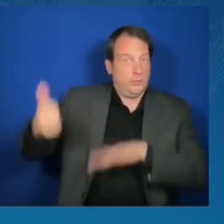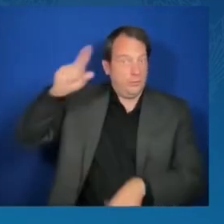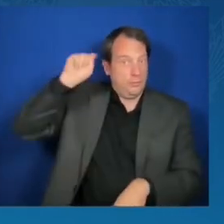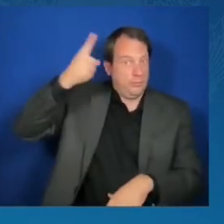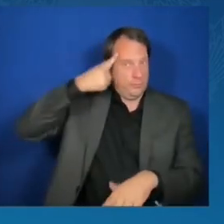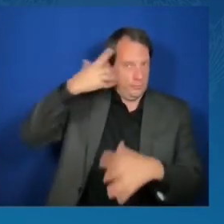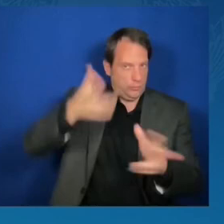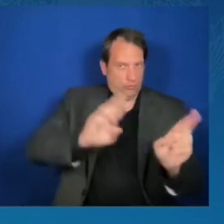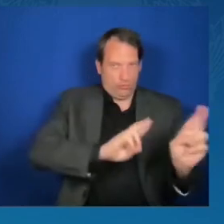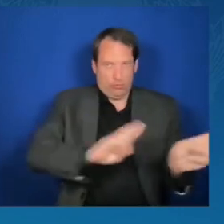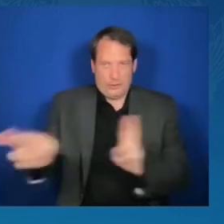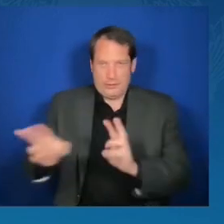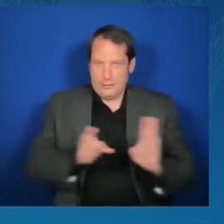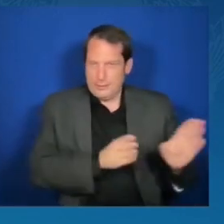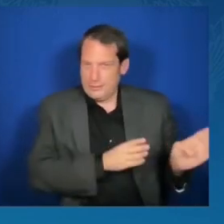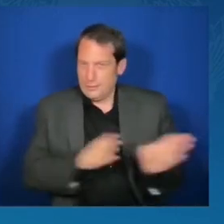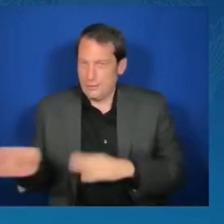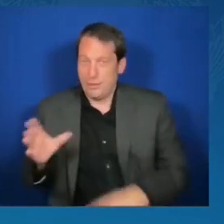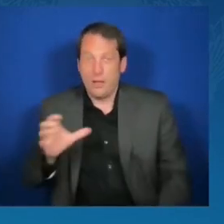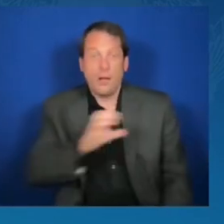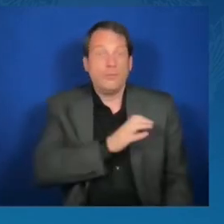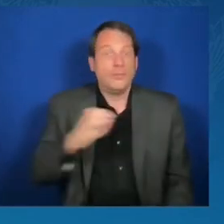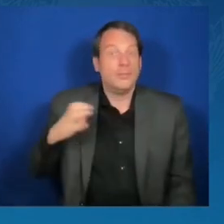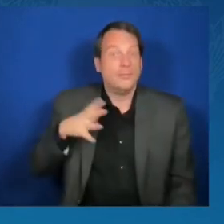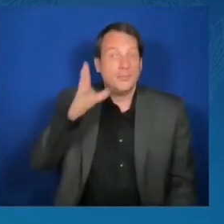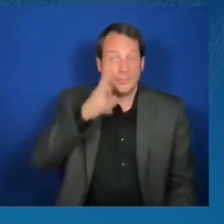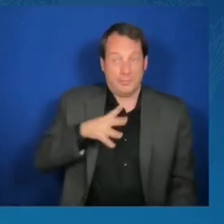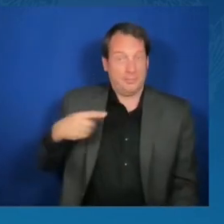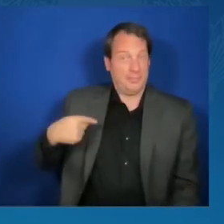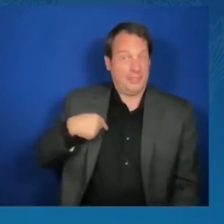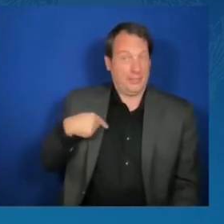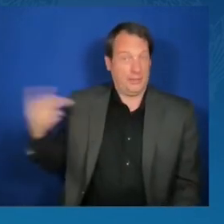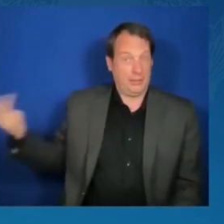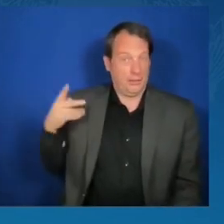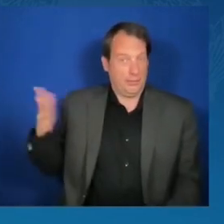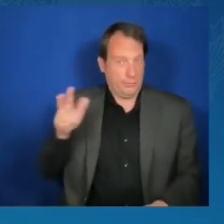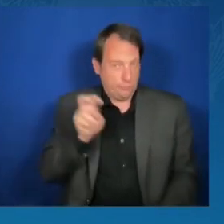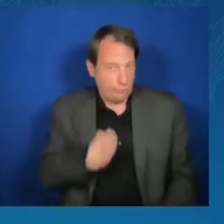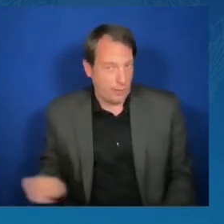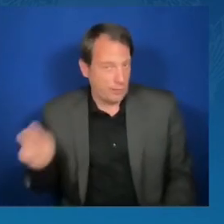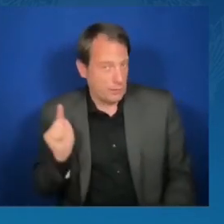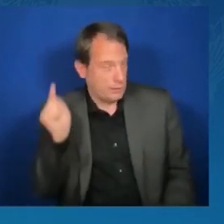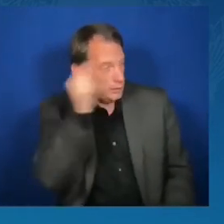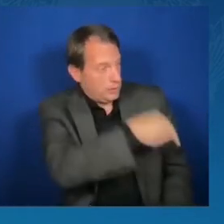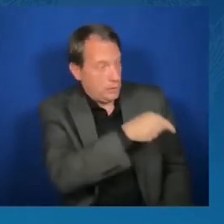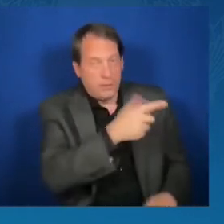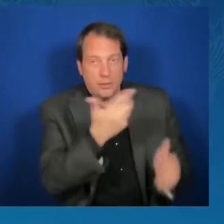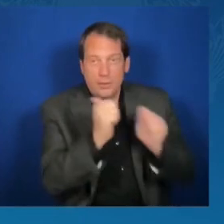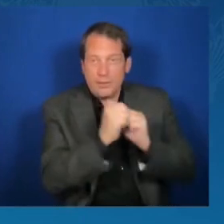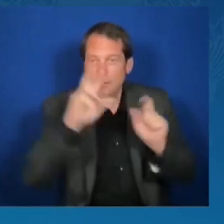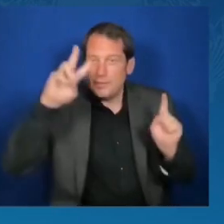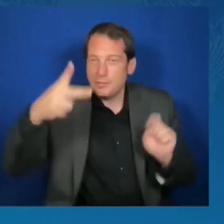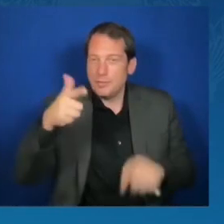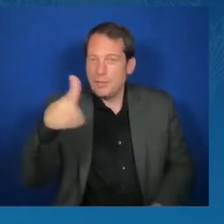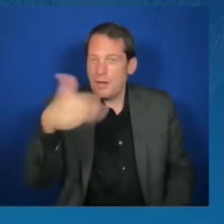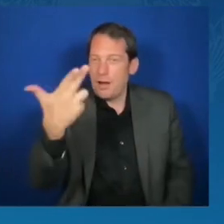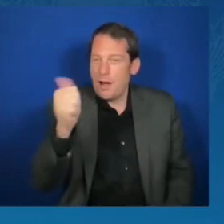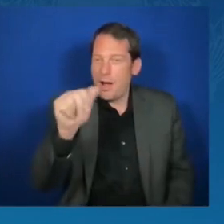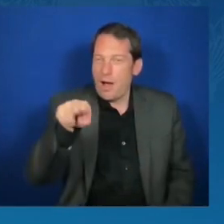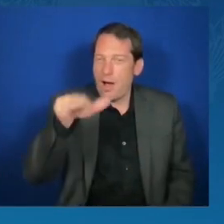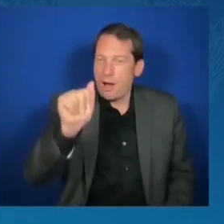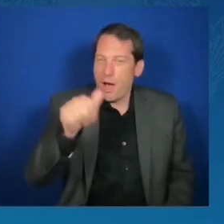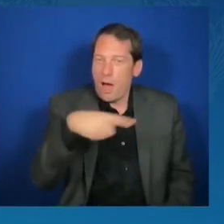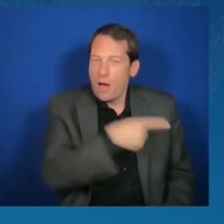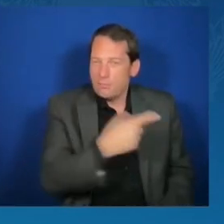a few days ago, I got to see my former Senate colleague in her glory. Maybe it was because she was away from the